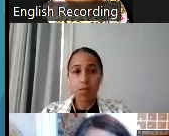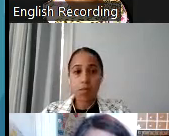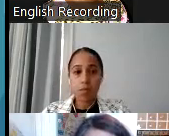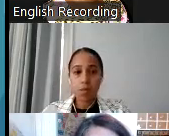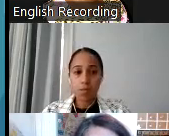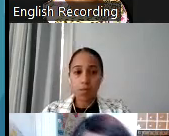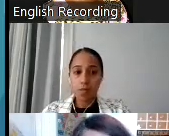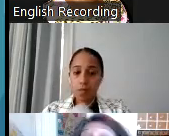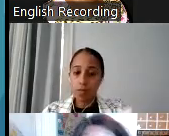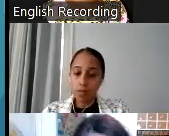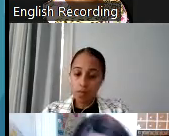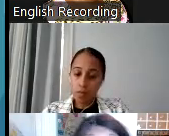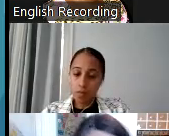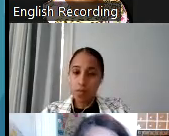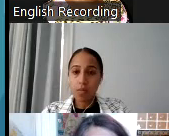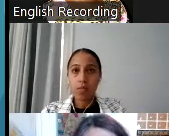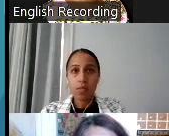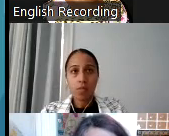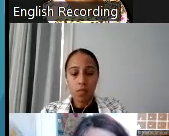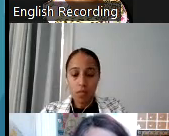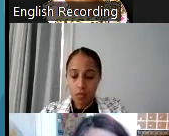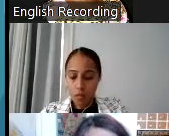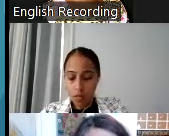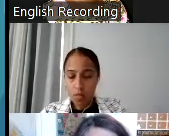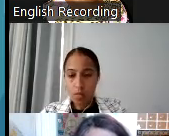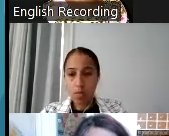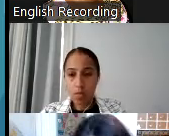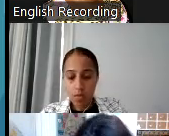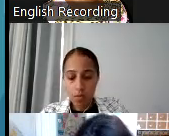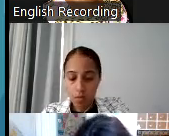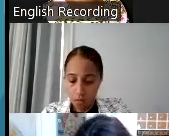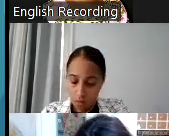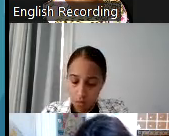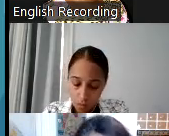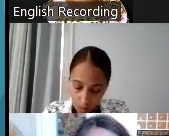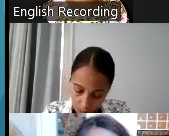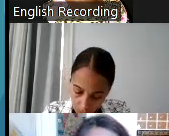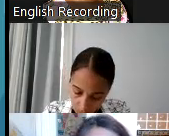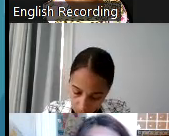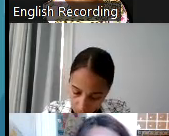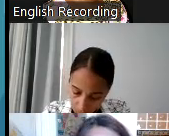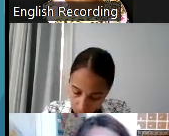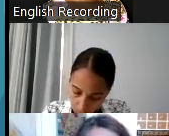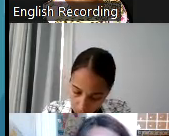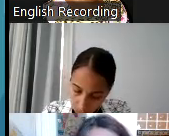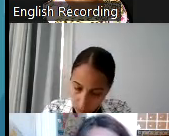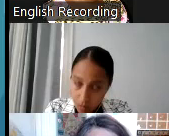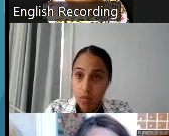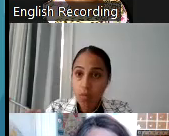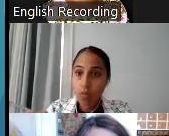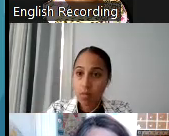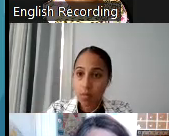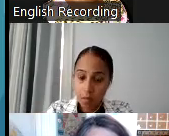themselves in their discussion, too, because I think some of these are technical questions that could be answered directly, and some of them are deeper